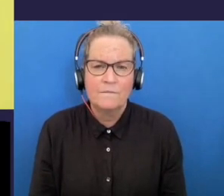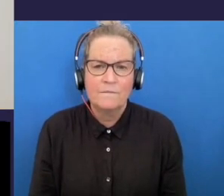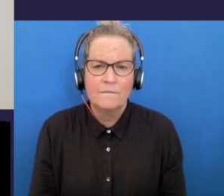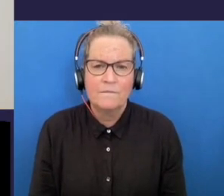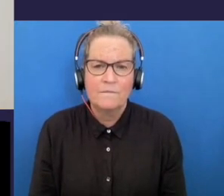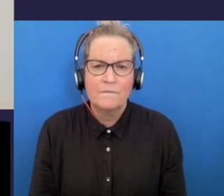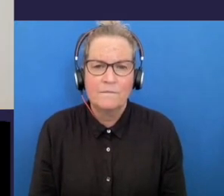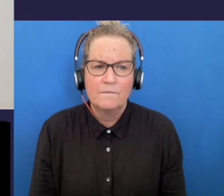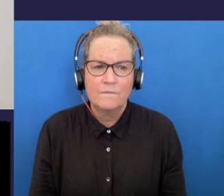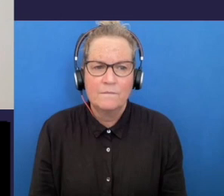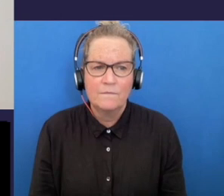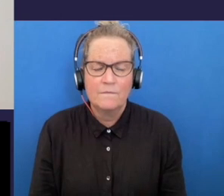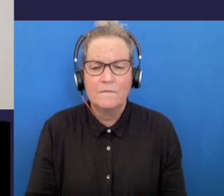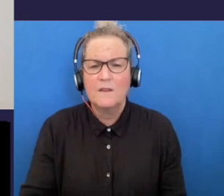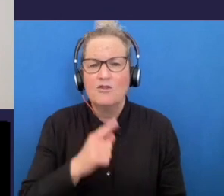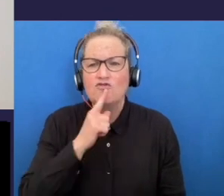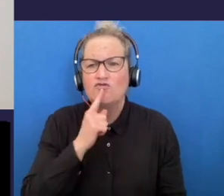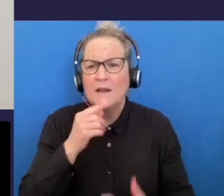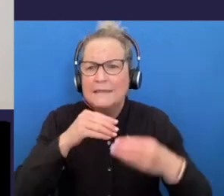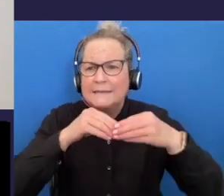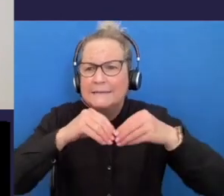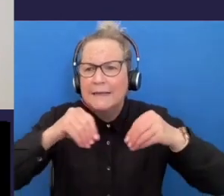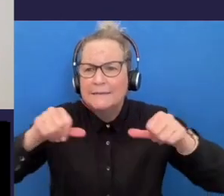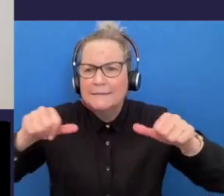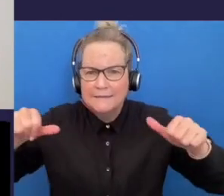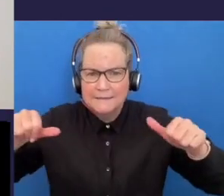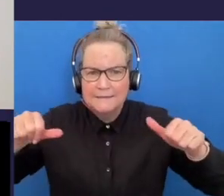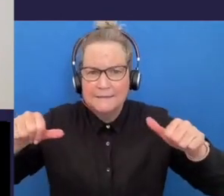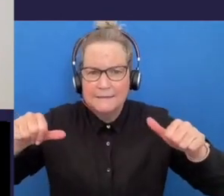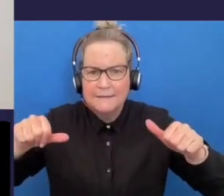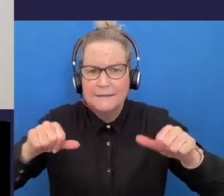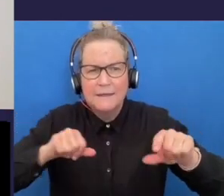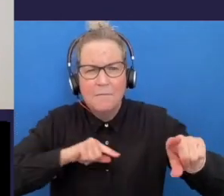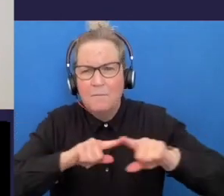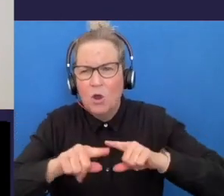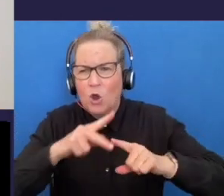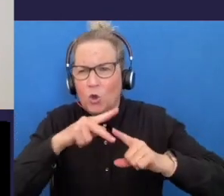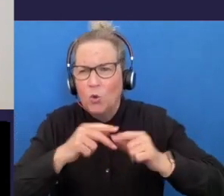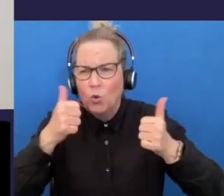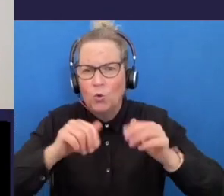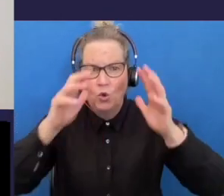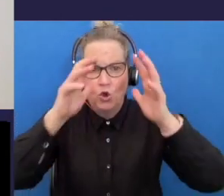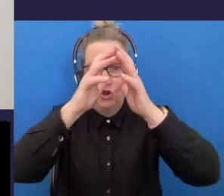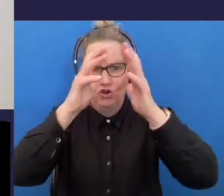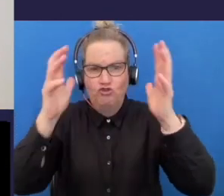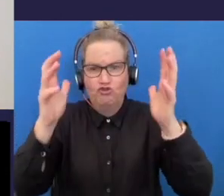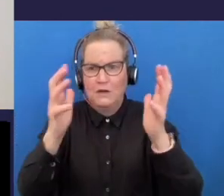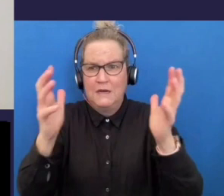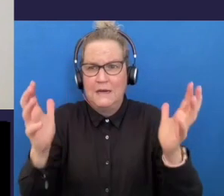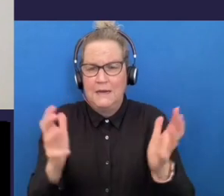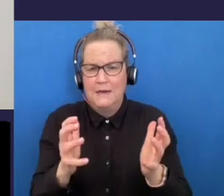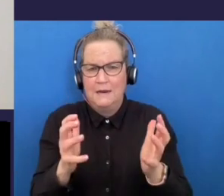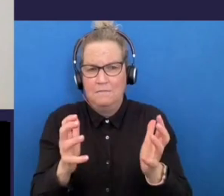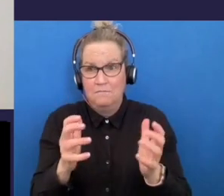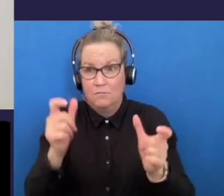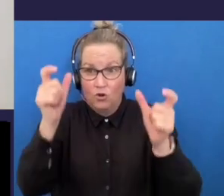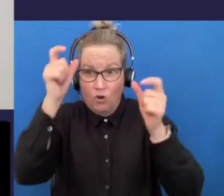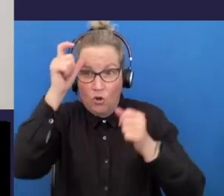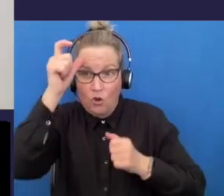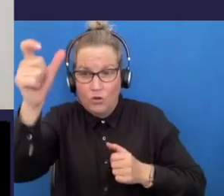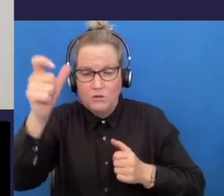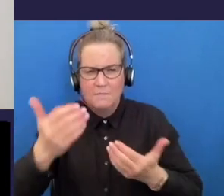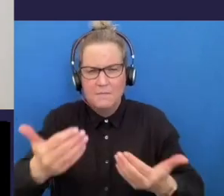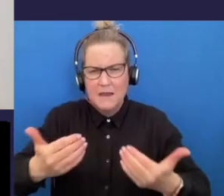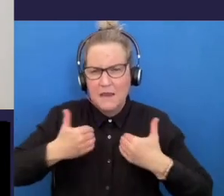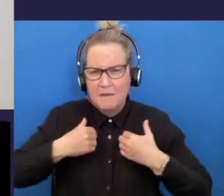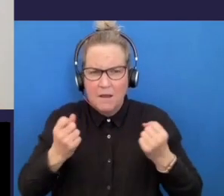in red dust the main tool we use is the tree the concept of that tree it gives us understanding